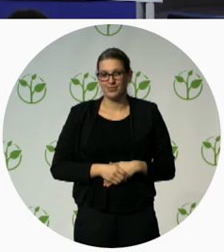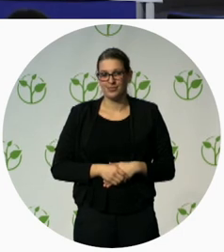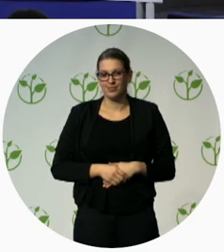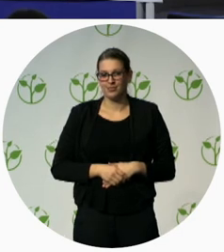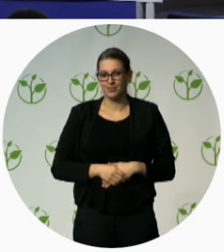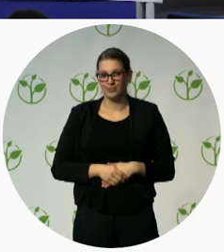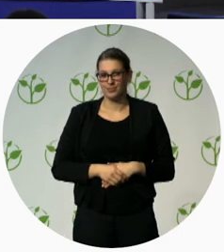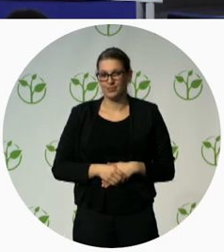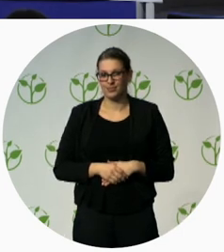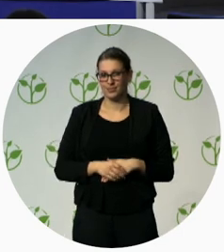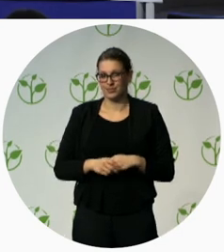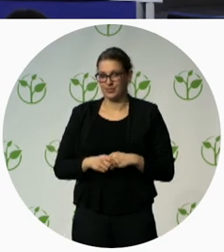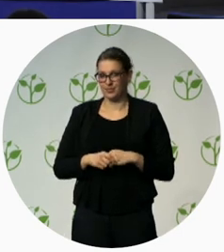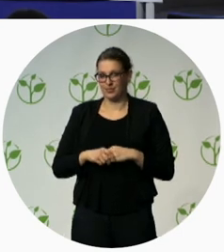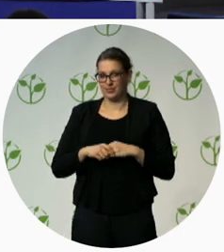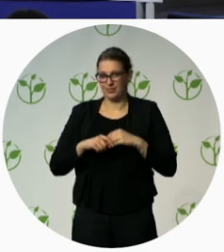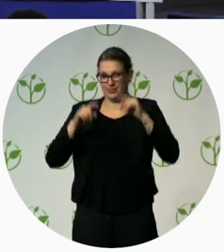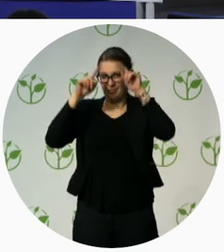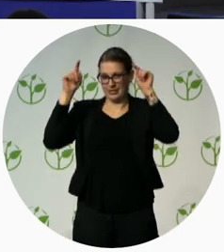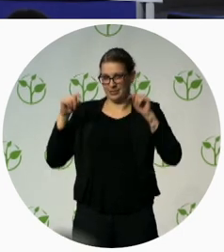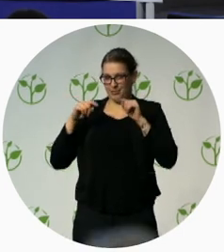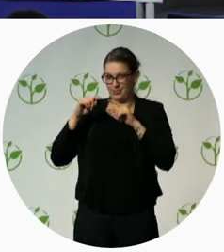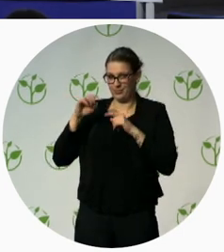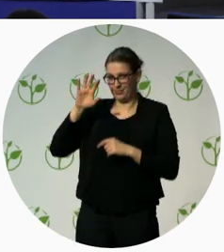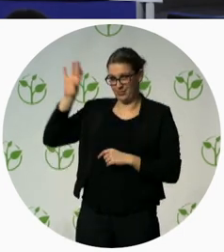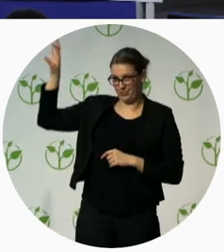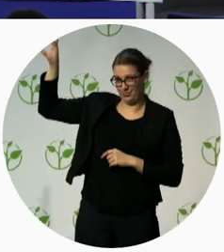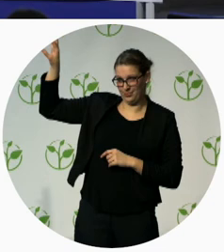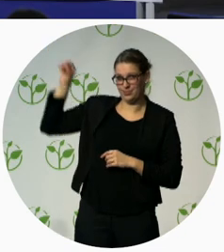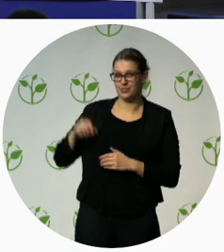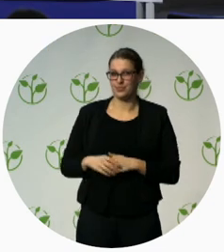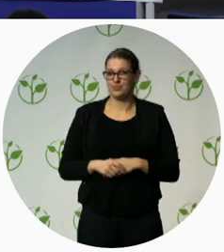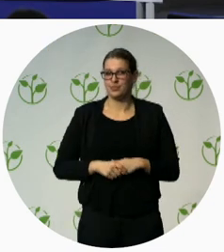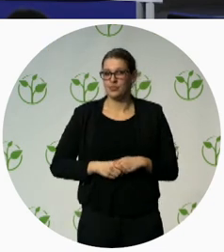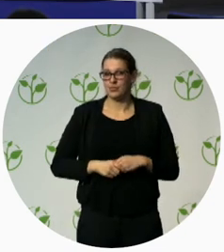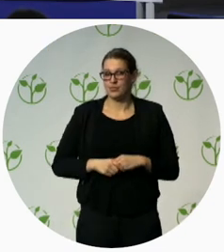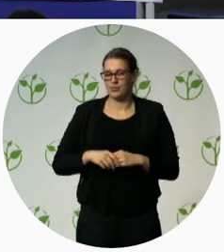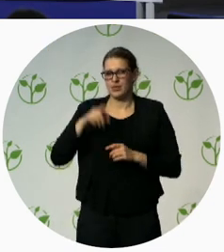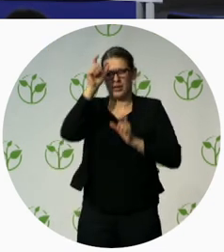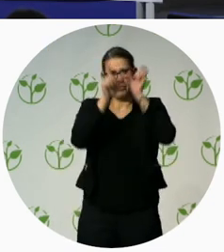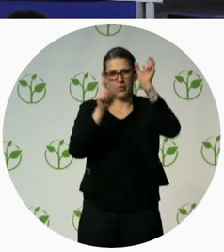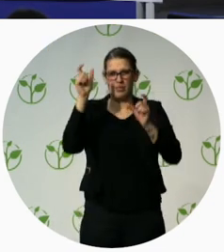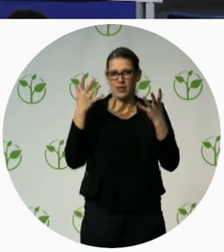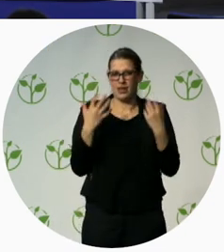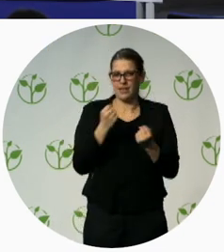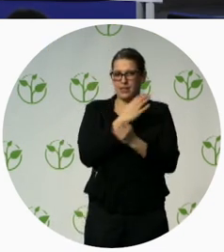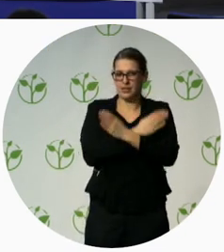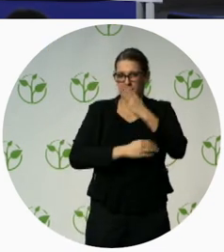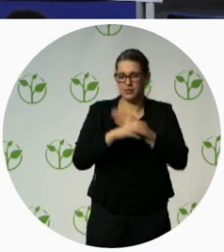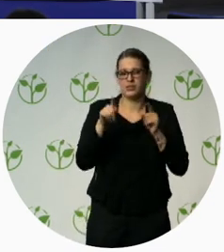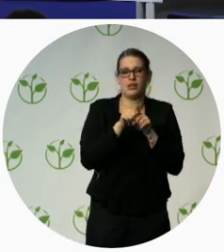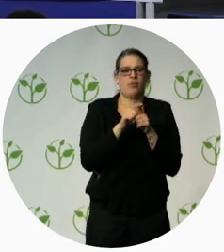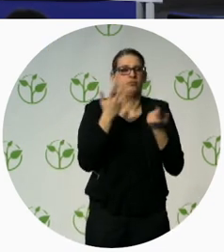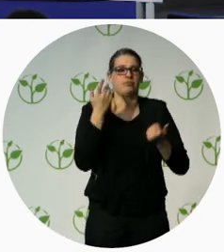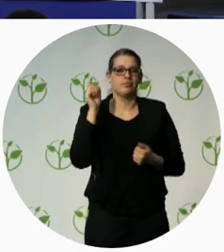medical care. Medical care for people with disabilities, all of them to be mentioned, deaf people, blind people, people, of